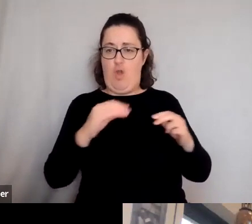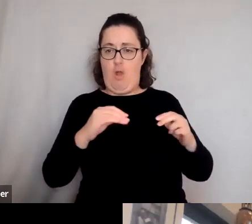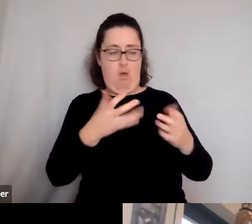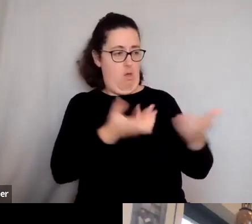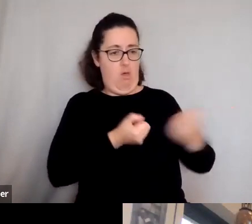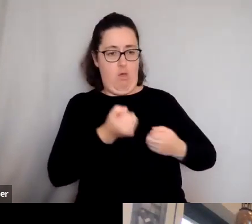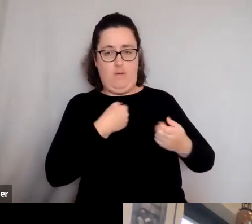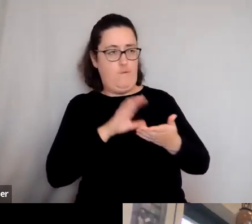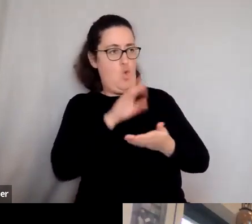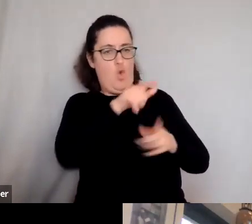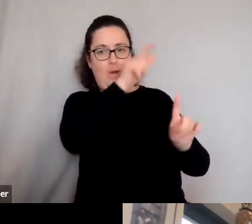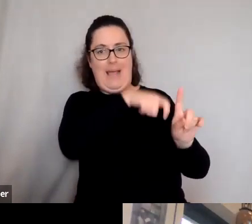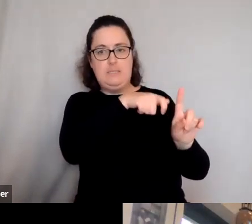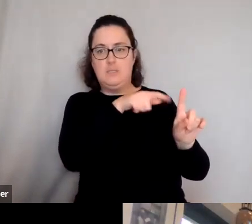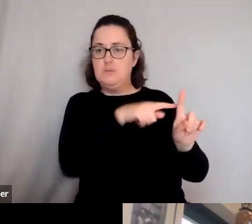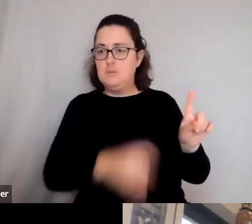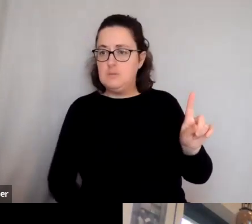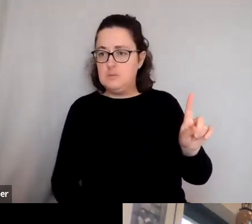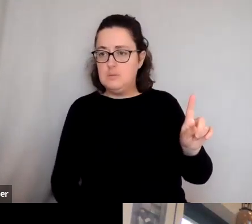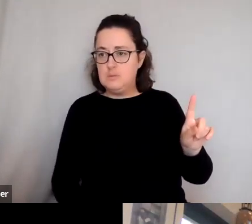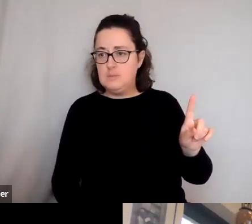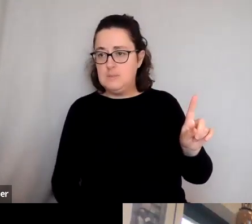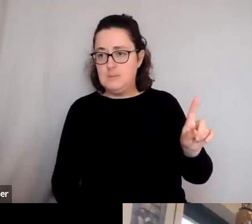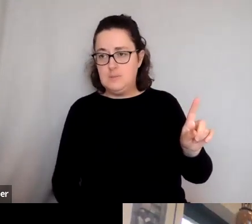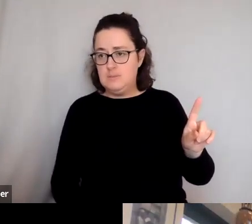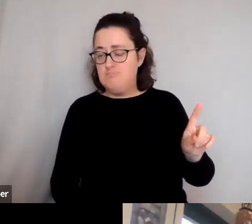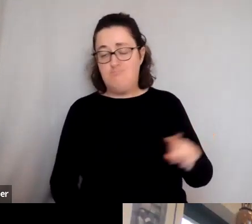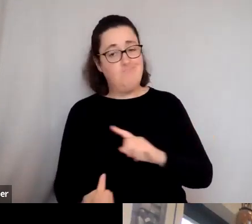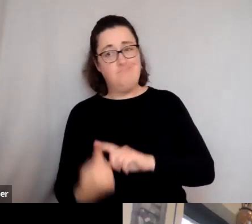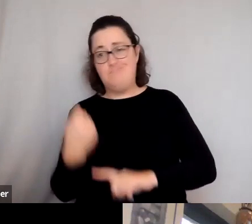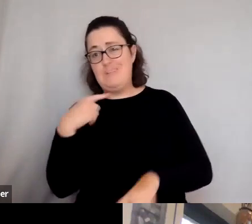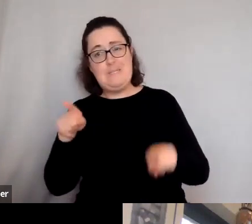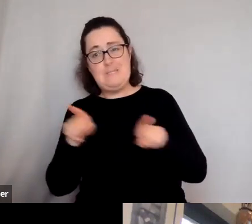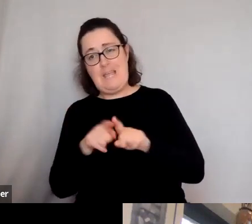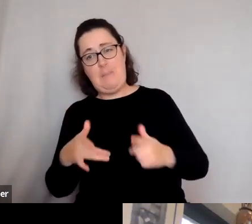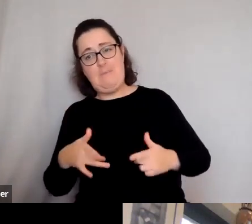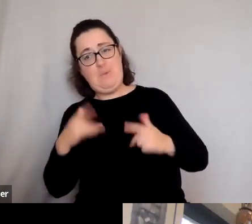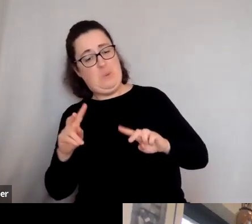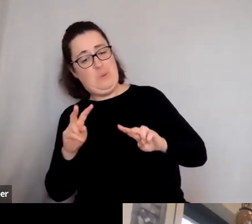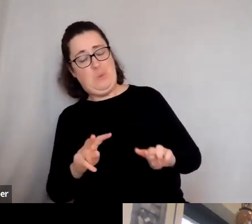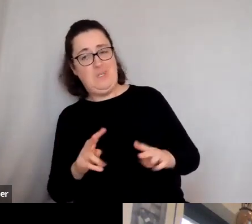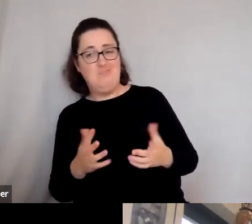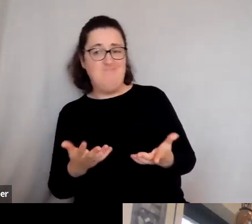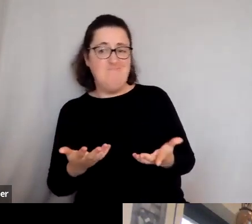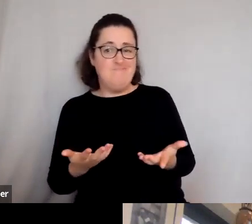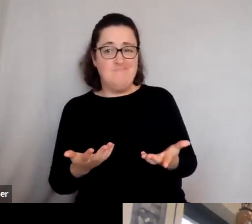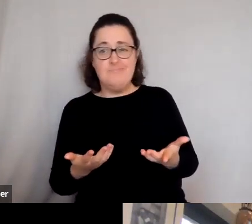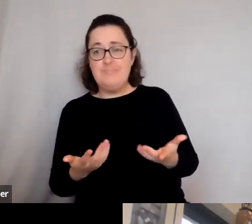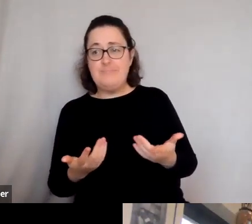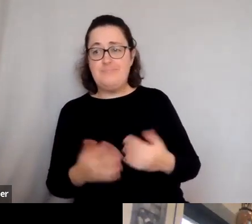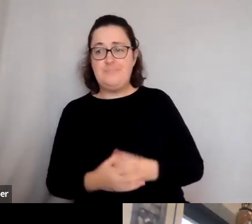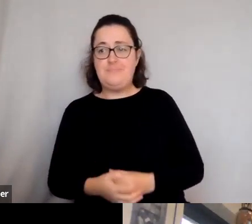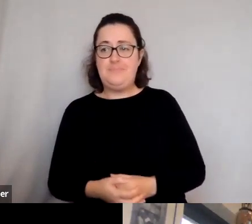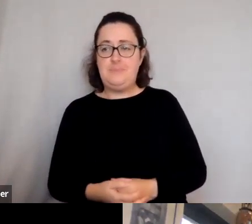they have the same wry view about riches that we often have. And it's, there's one